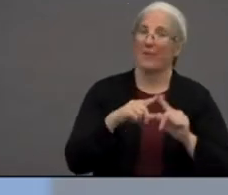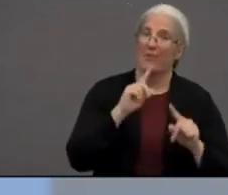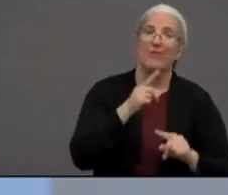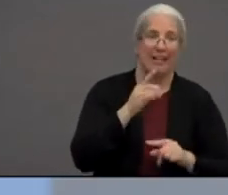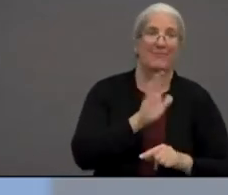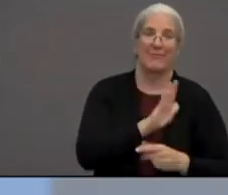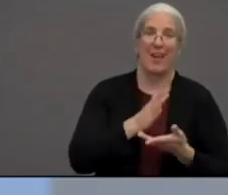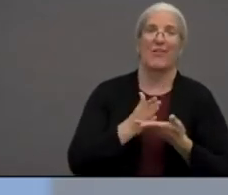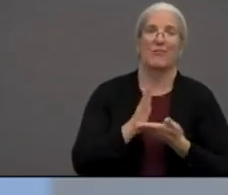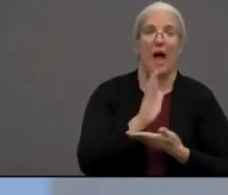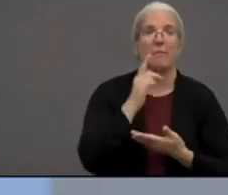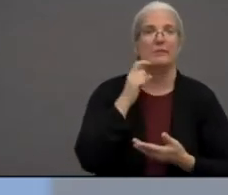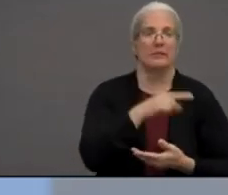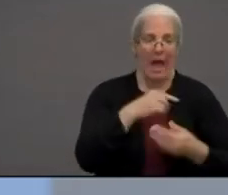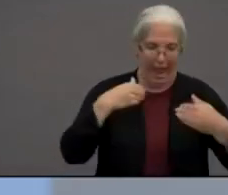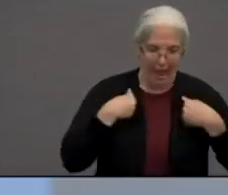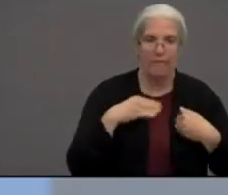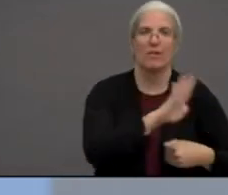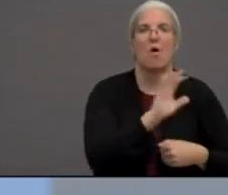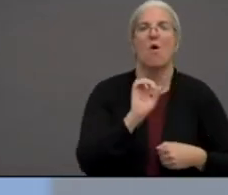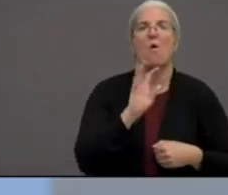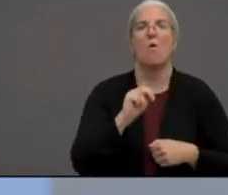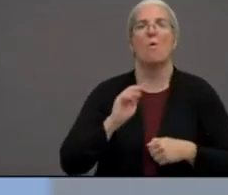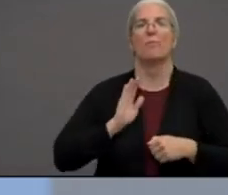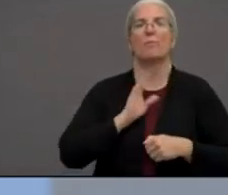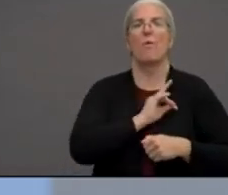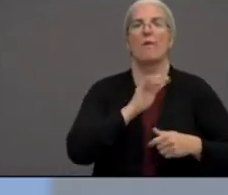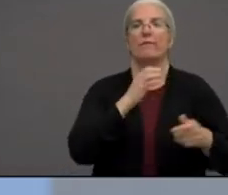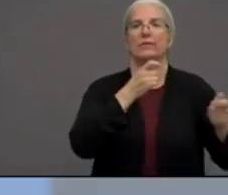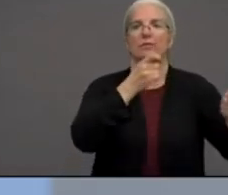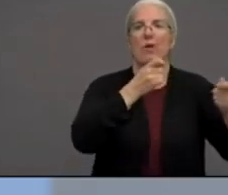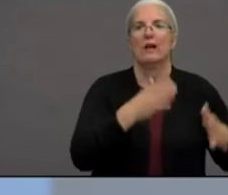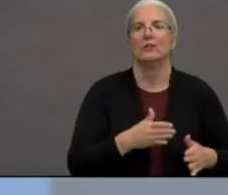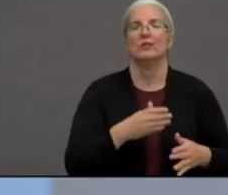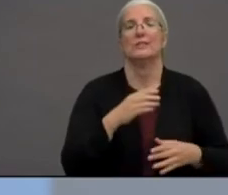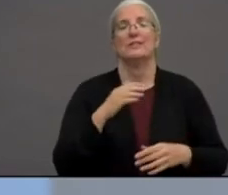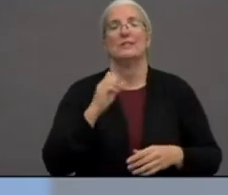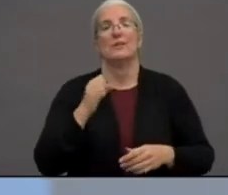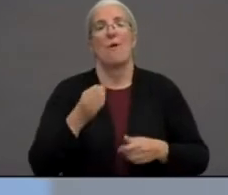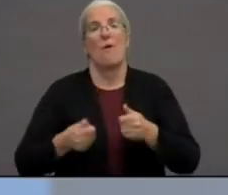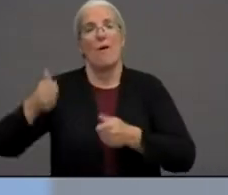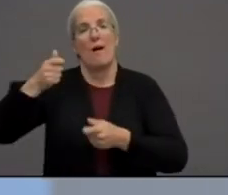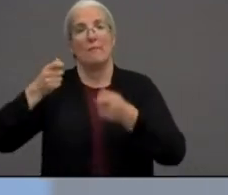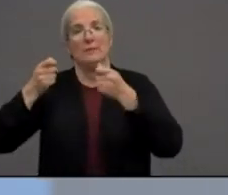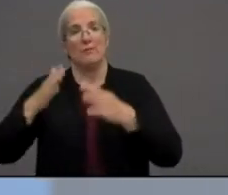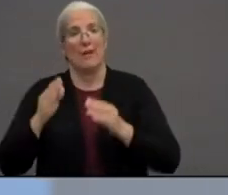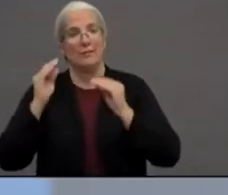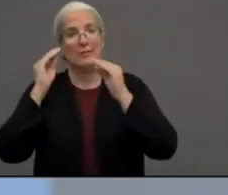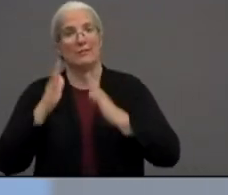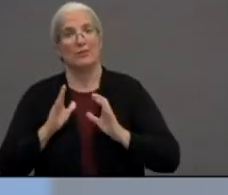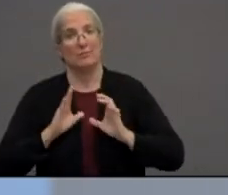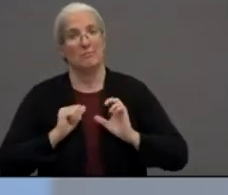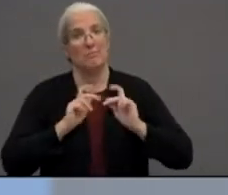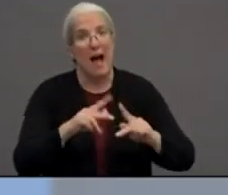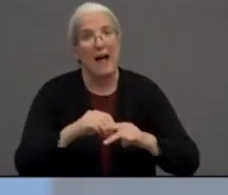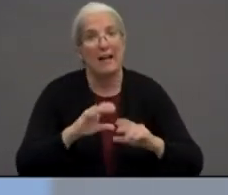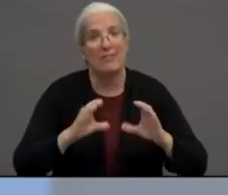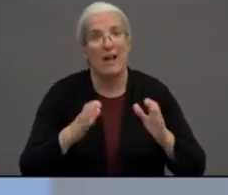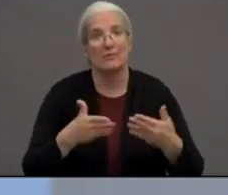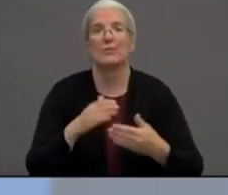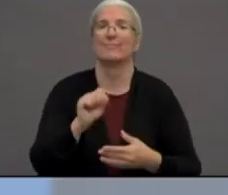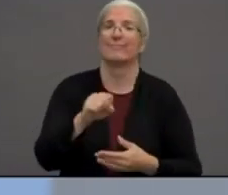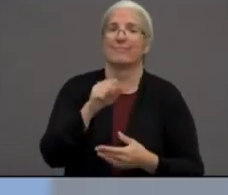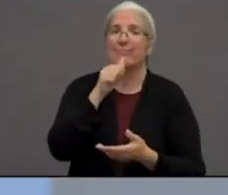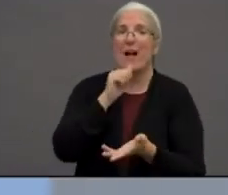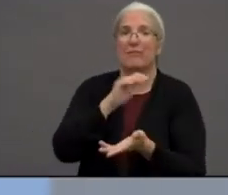the admin and the teachers to come back. So it's unfortunate that private schools are returning to the classroom. That is